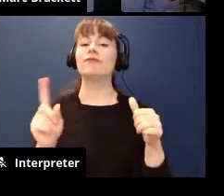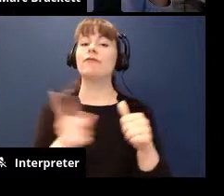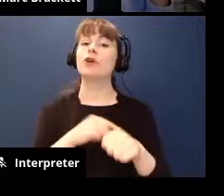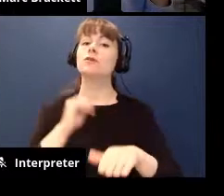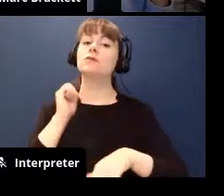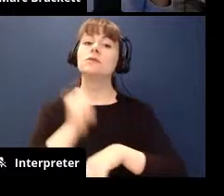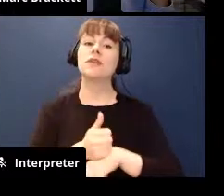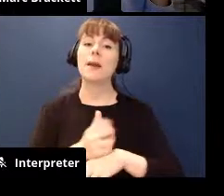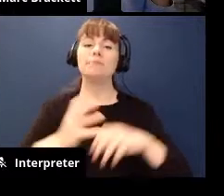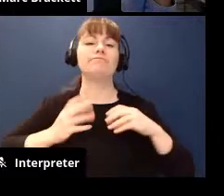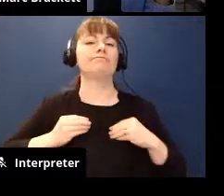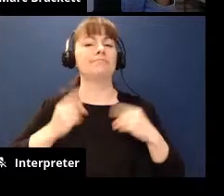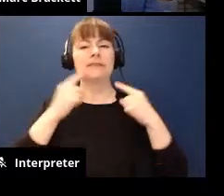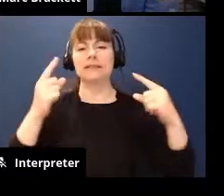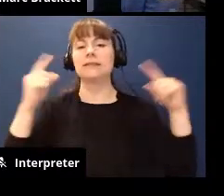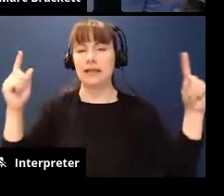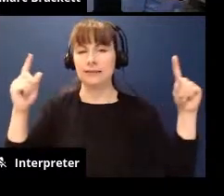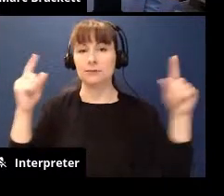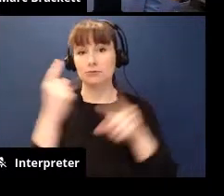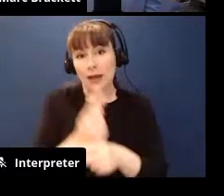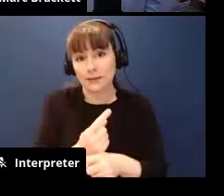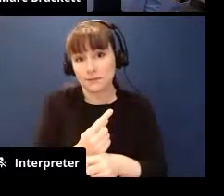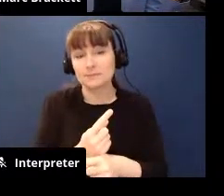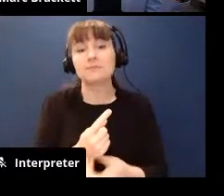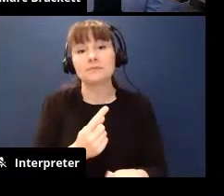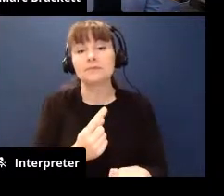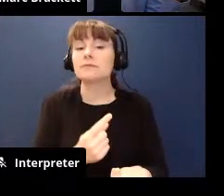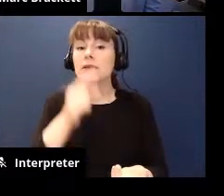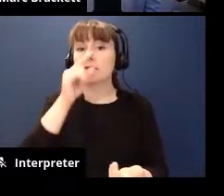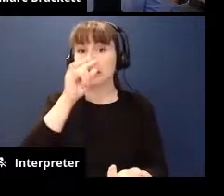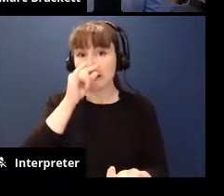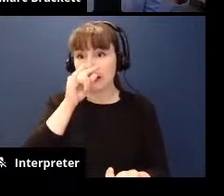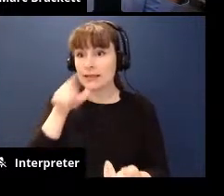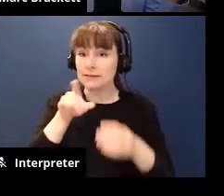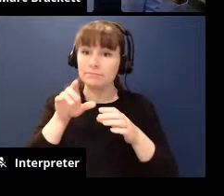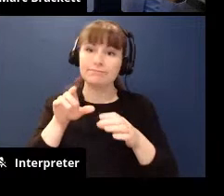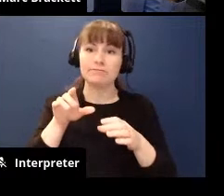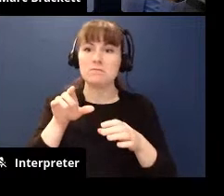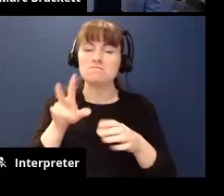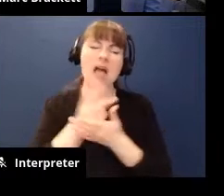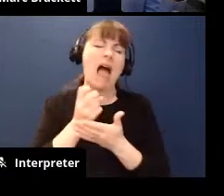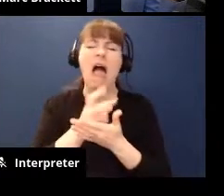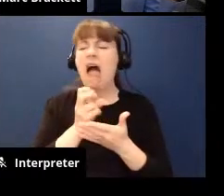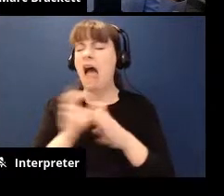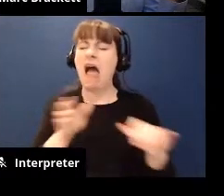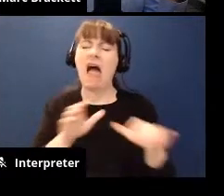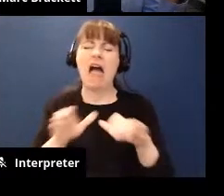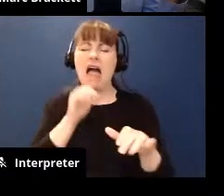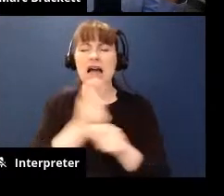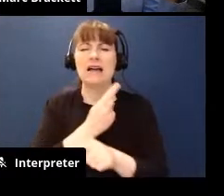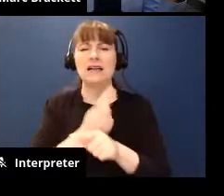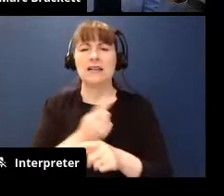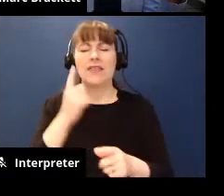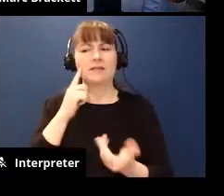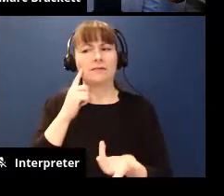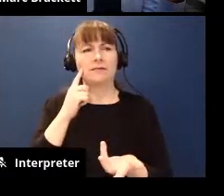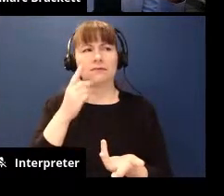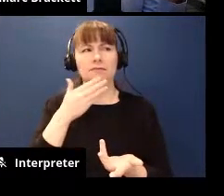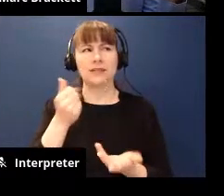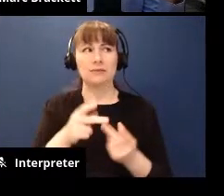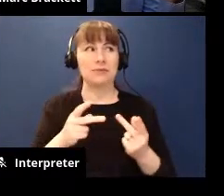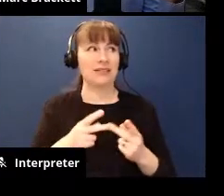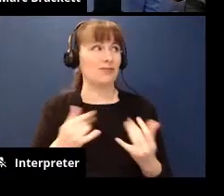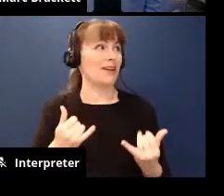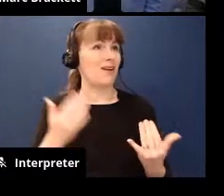up for success right if you're you know if your kid is let's say acting out it's like is this really the best place to do this right now in front of